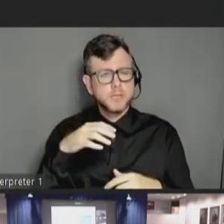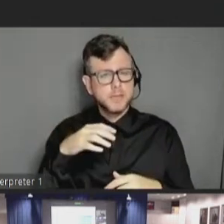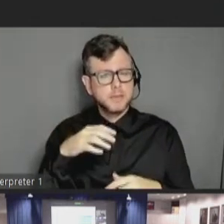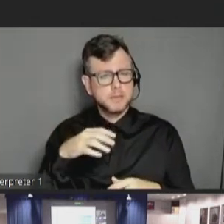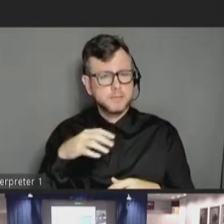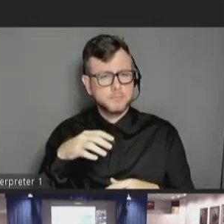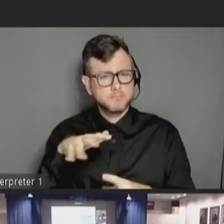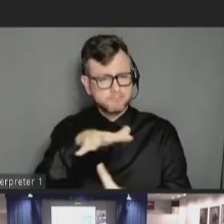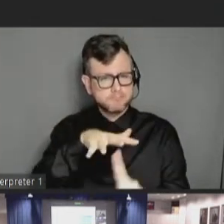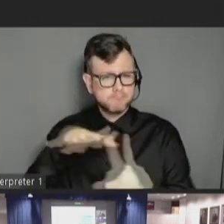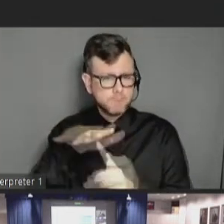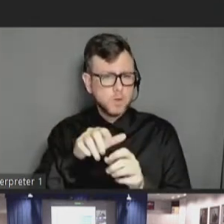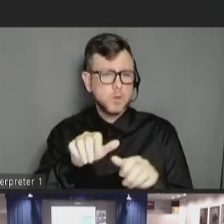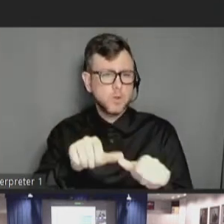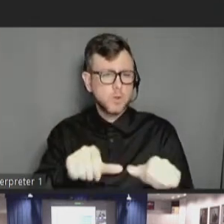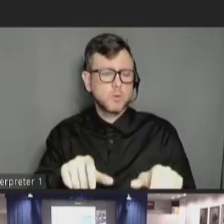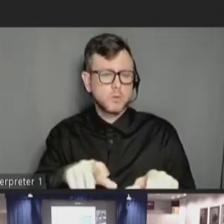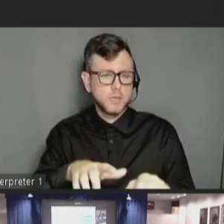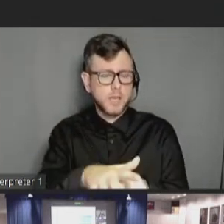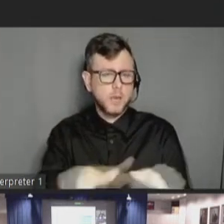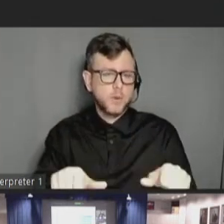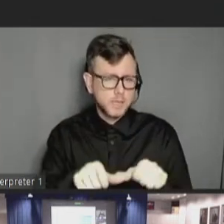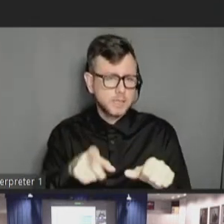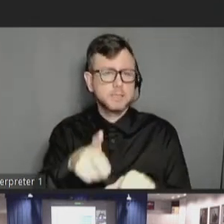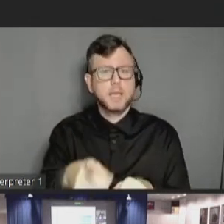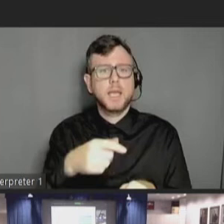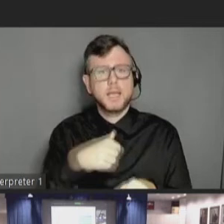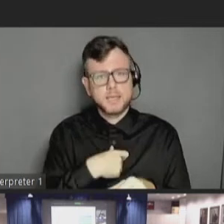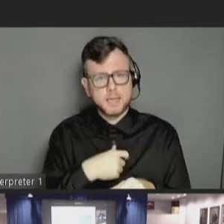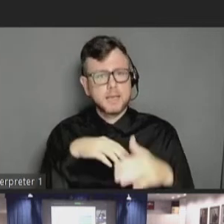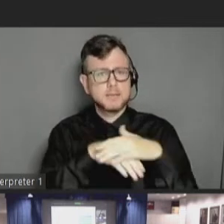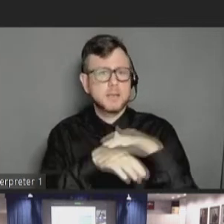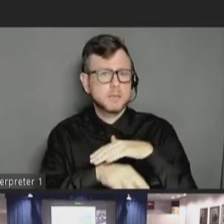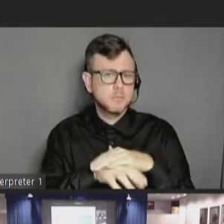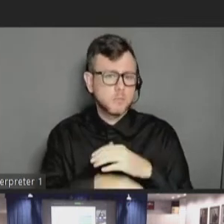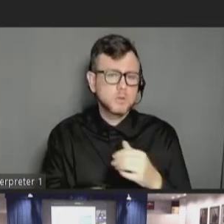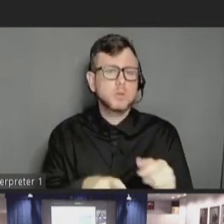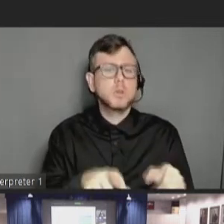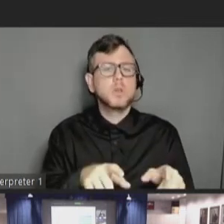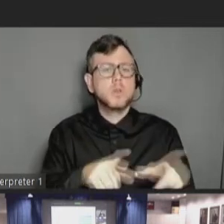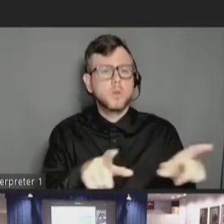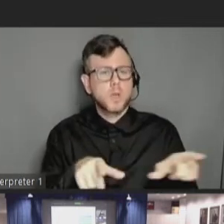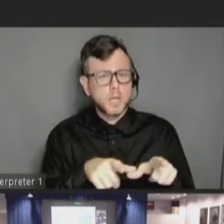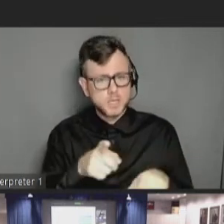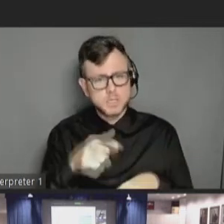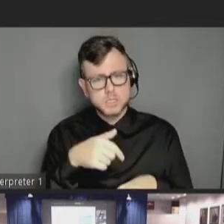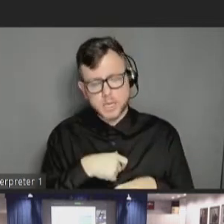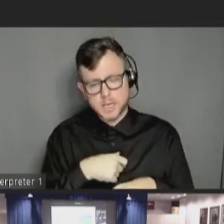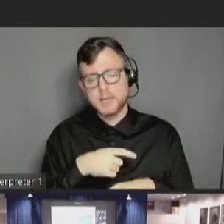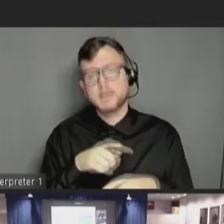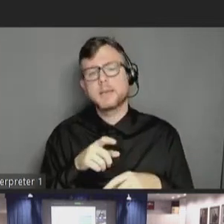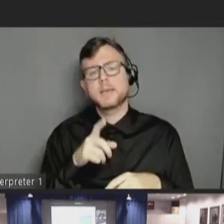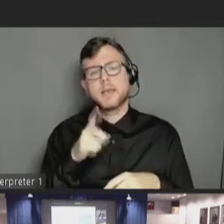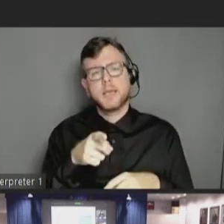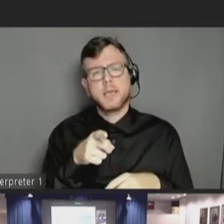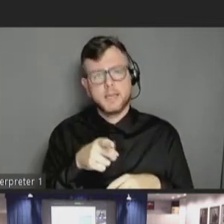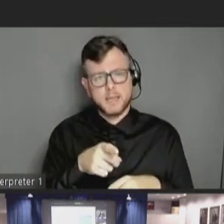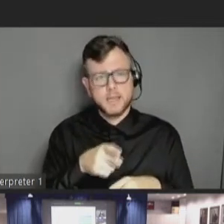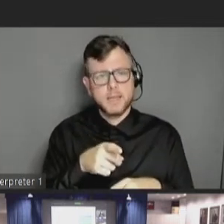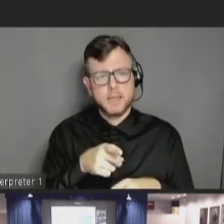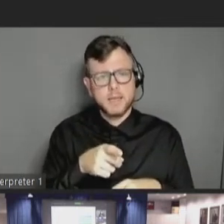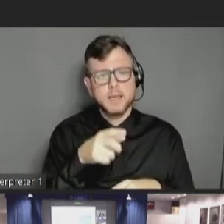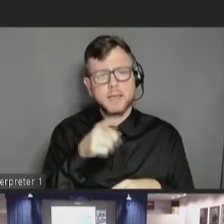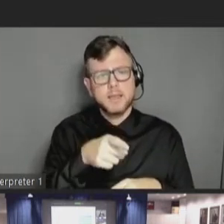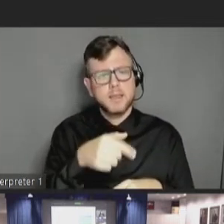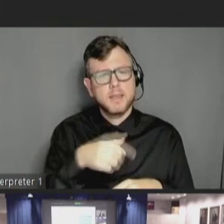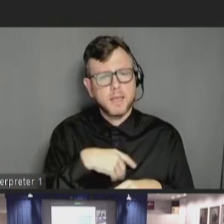transportation, referring people to the dial line from ACL that has been mentioned, focusing on